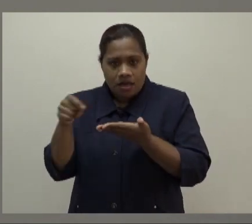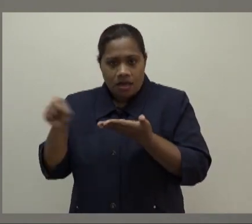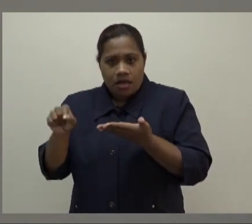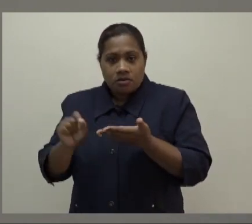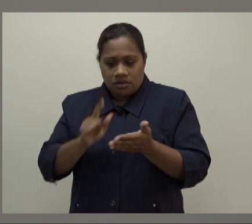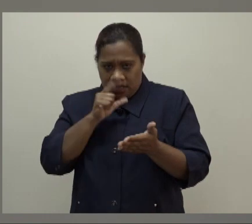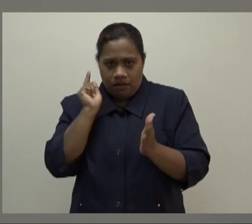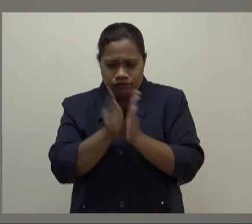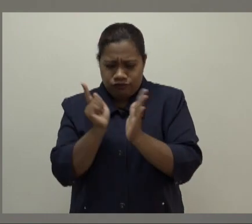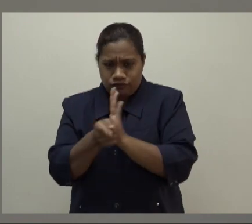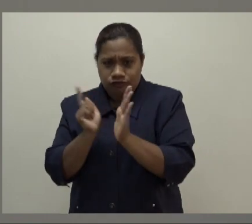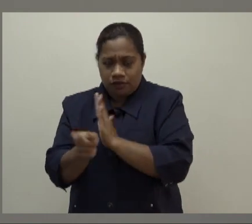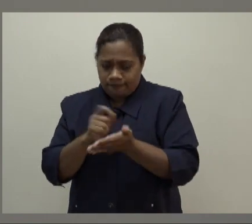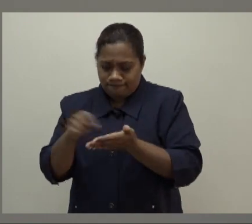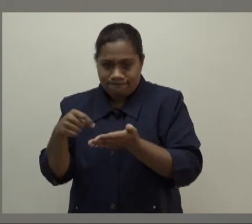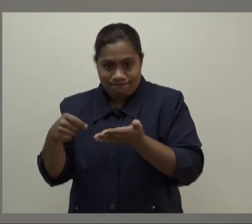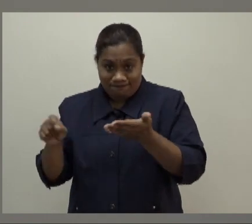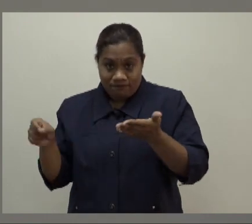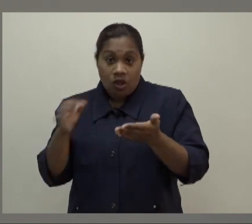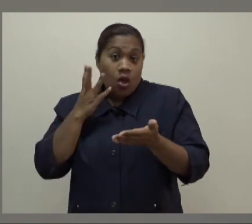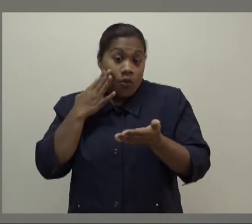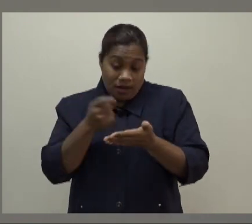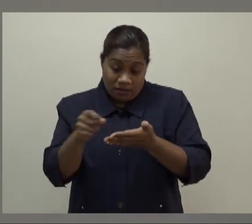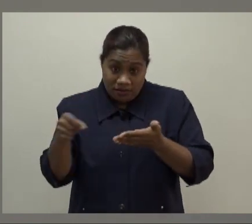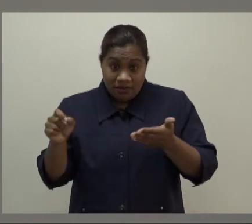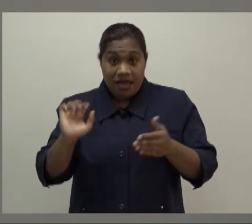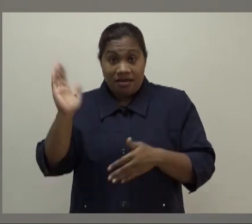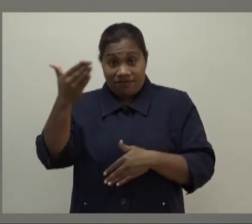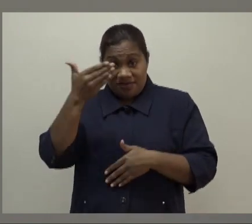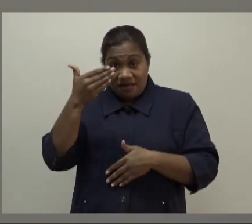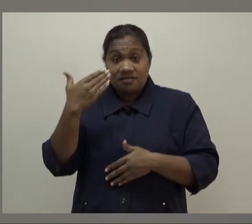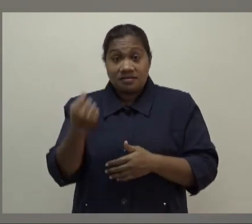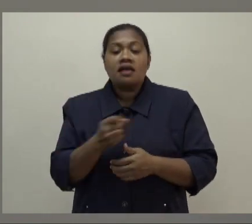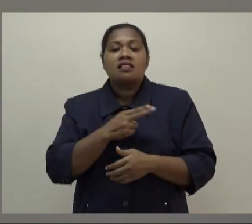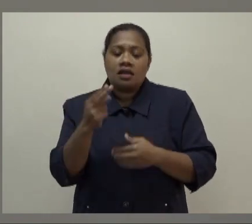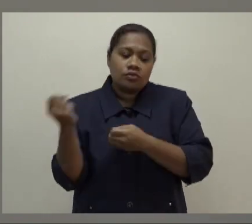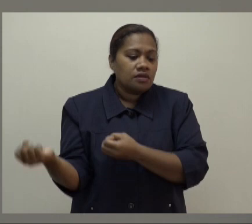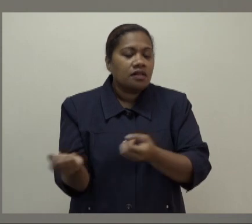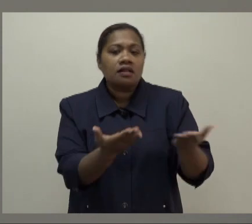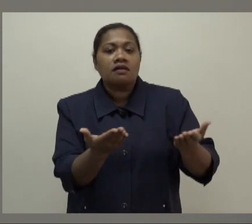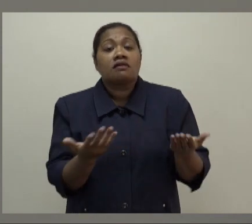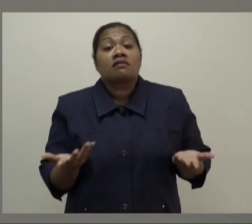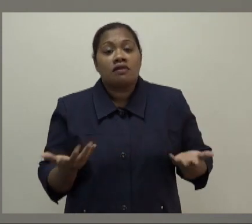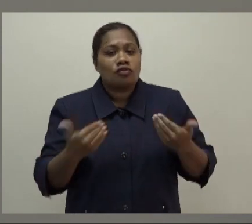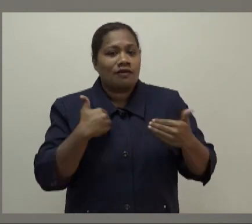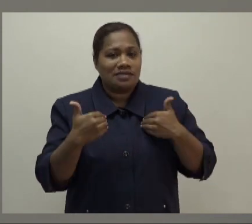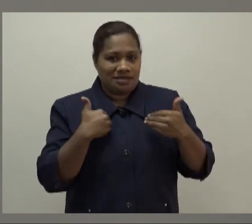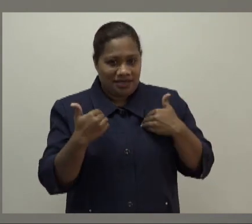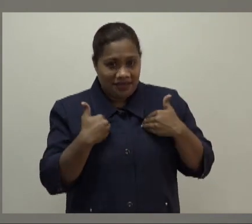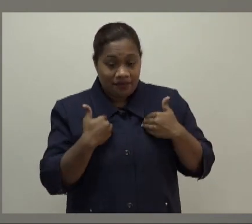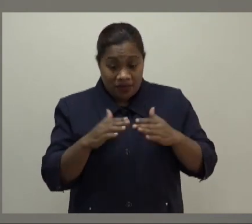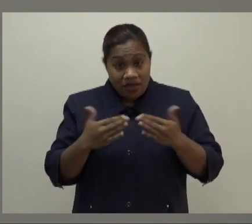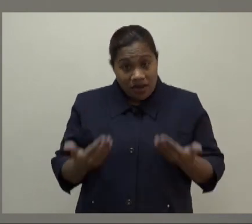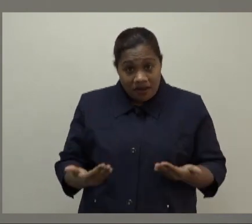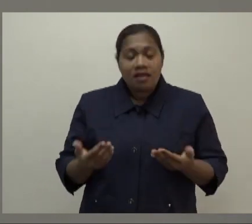plan. And once the marks are out, the results are out, we'll be able to submit that to the university. So at this